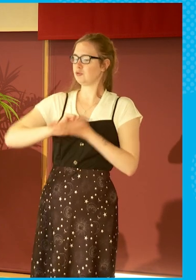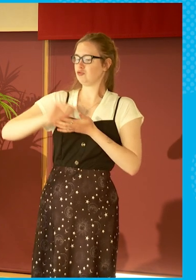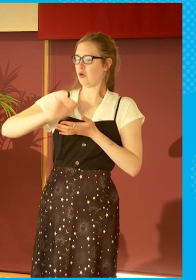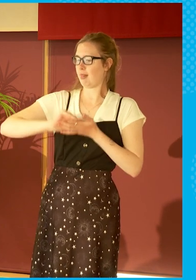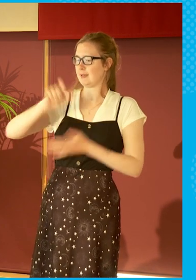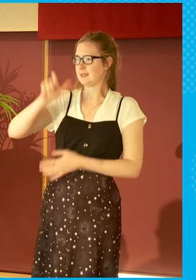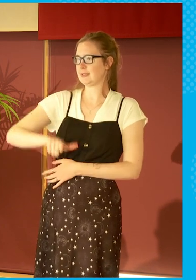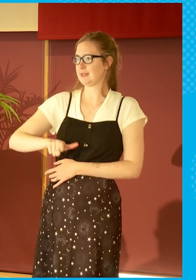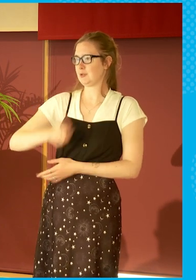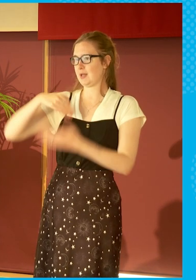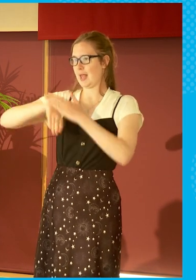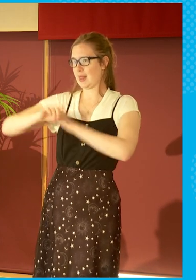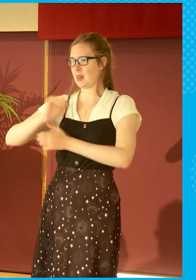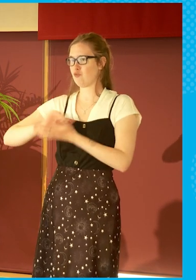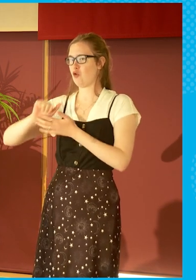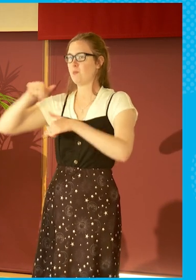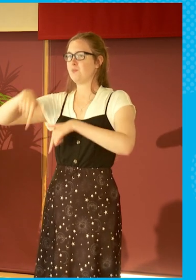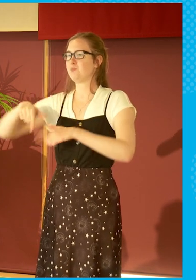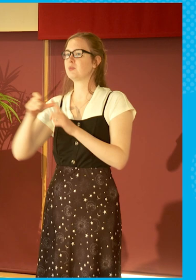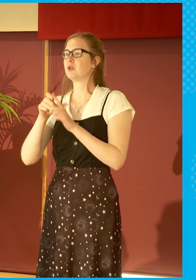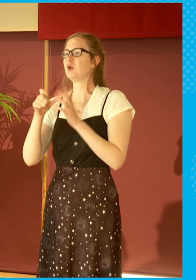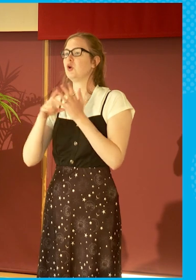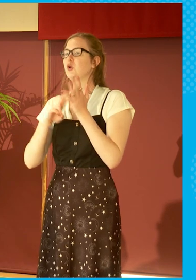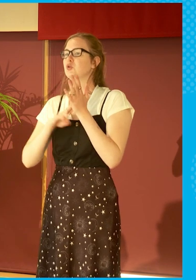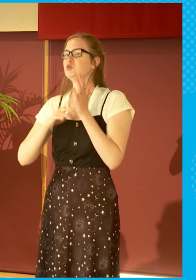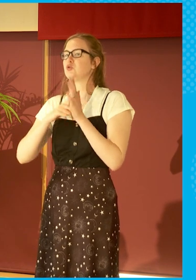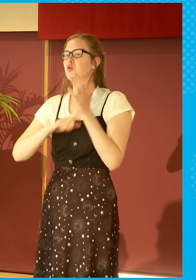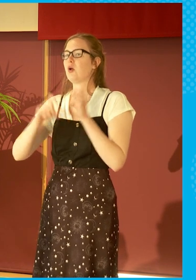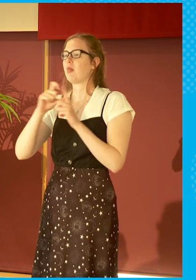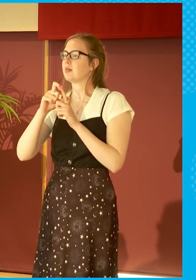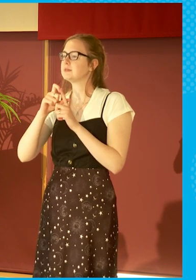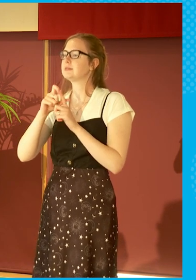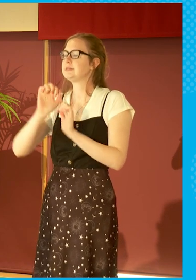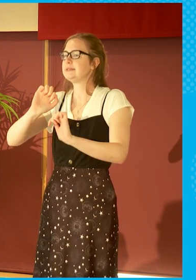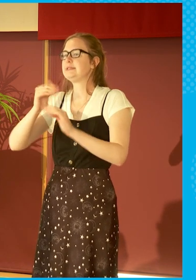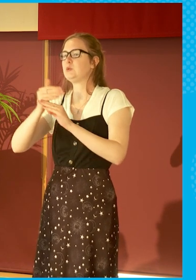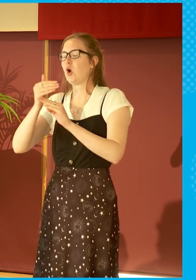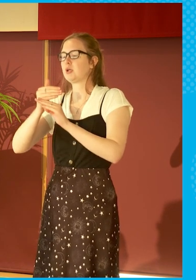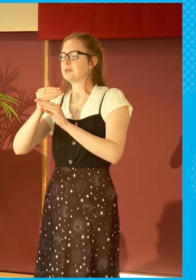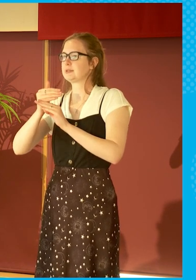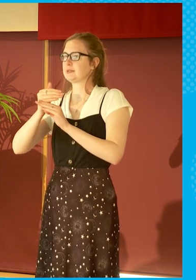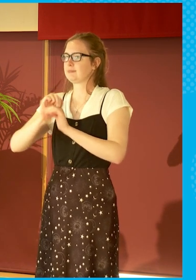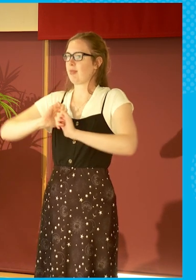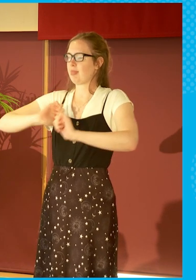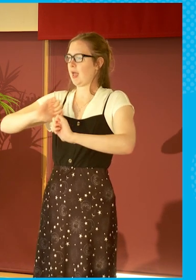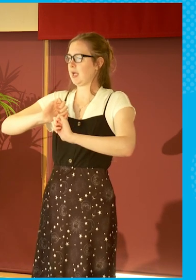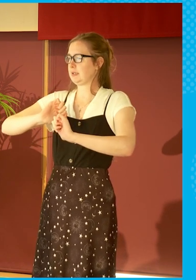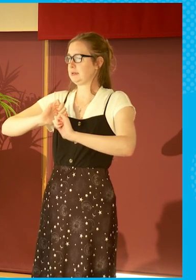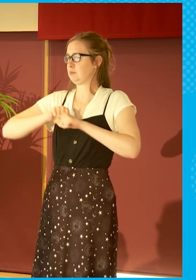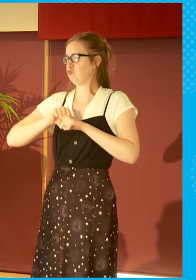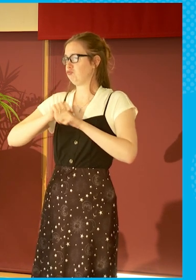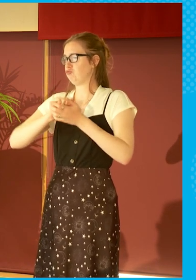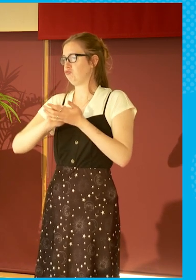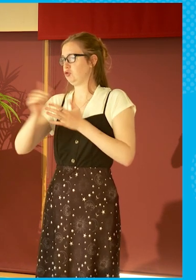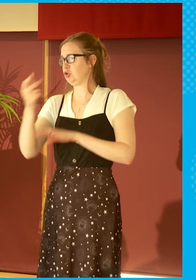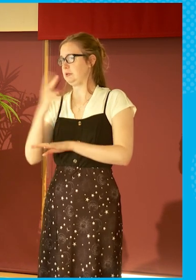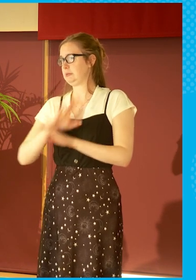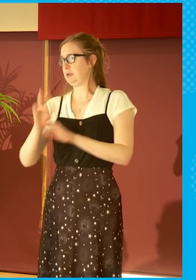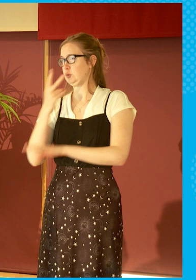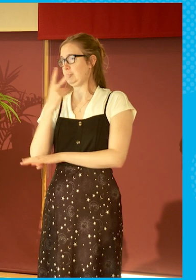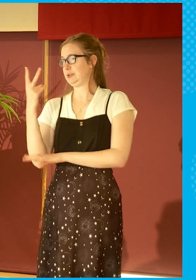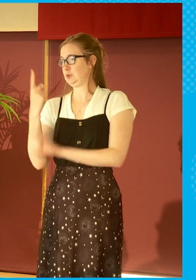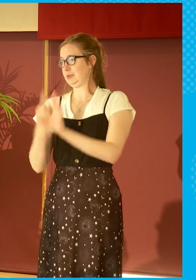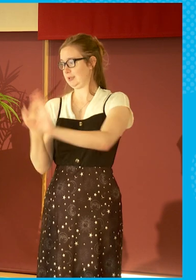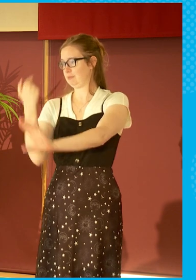in the room who I worked with, Donald Matheson. He worked in that, he actually produced that, 22 years old.